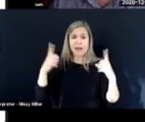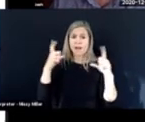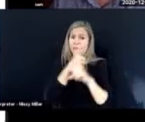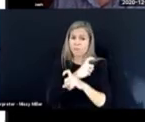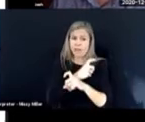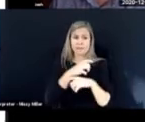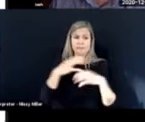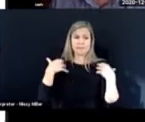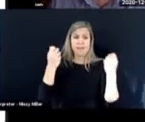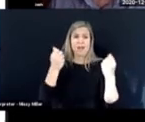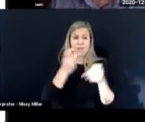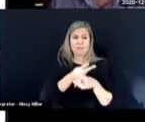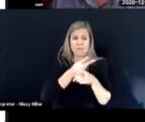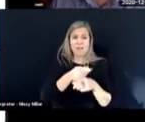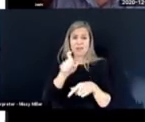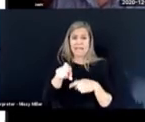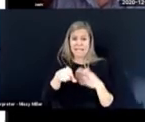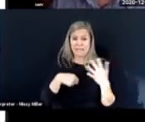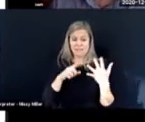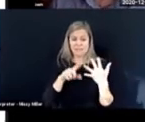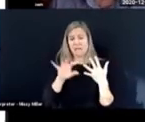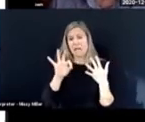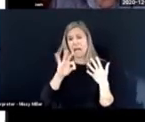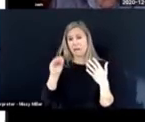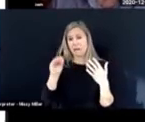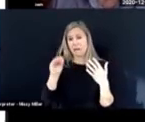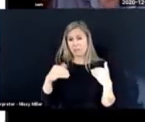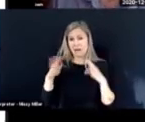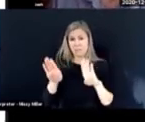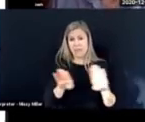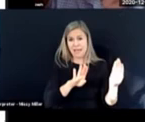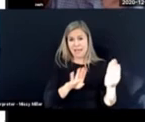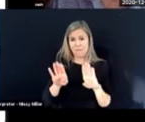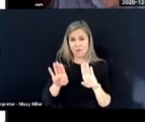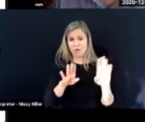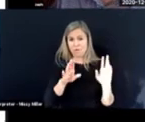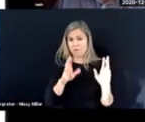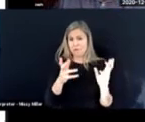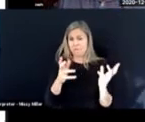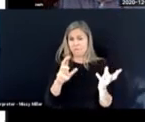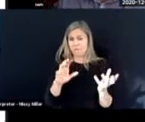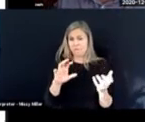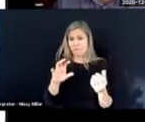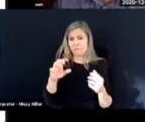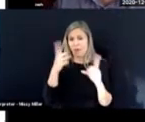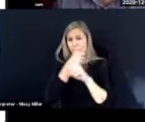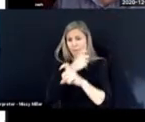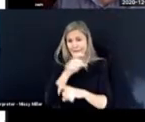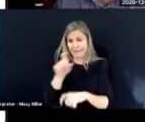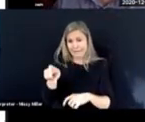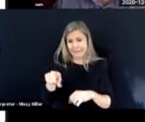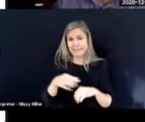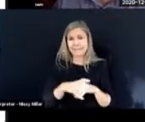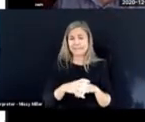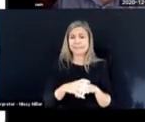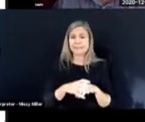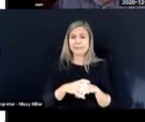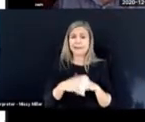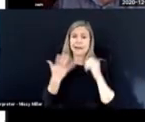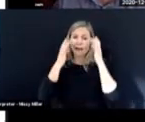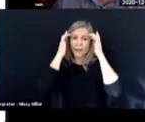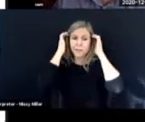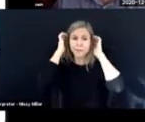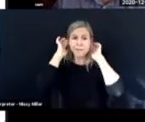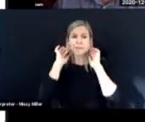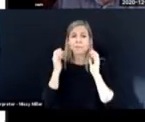care needs. Only 9% had behavioral difficulties, which surprises me. They're not the children I've been